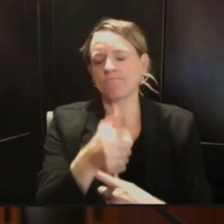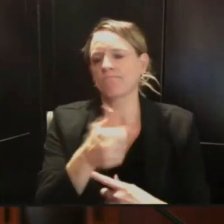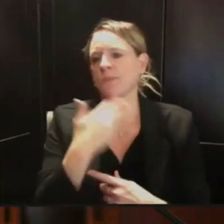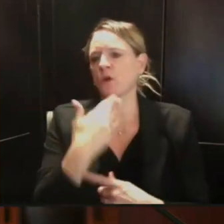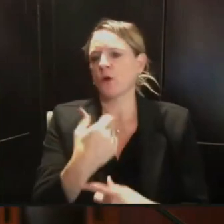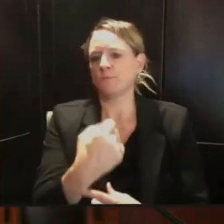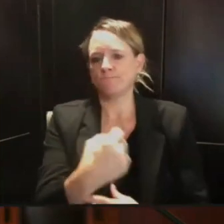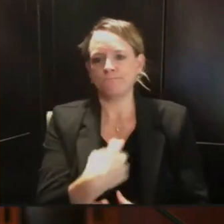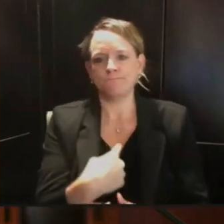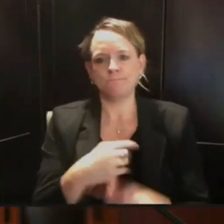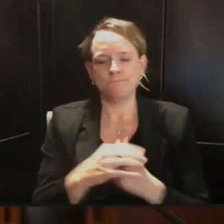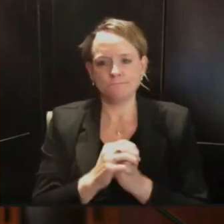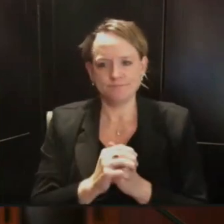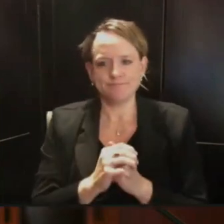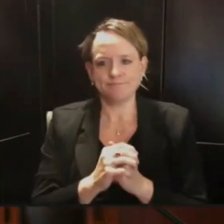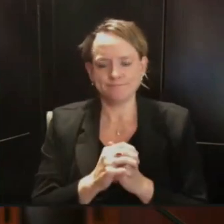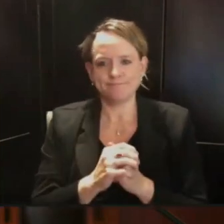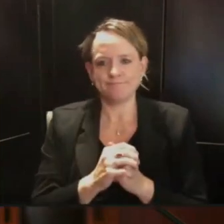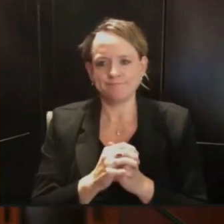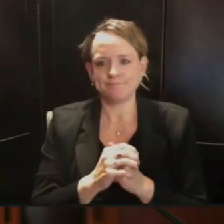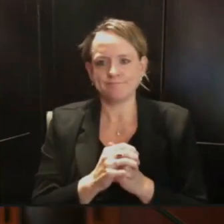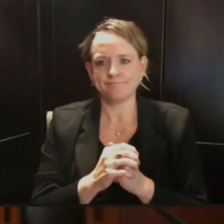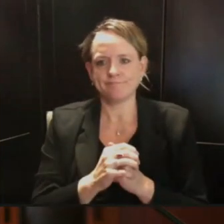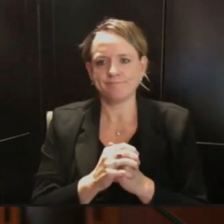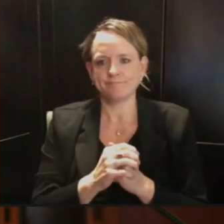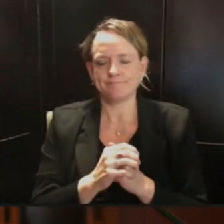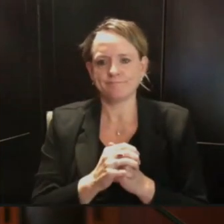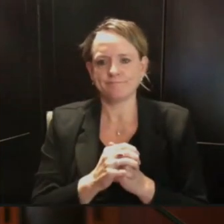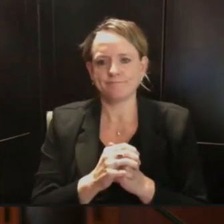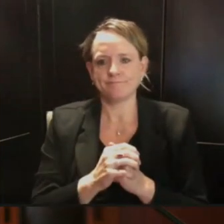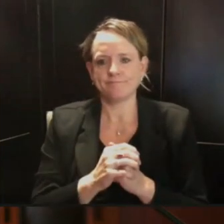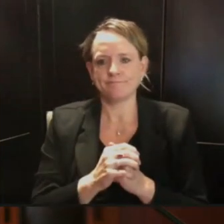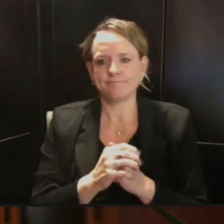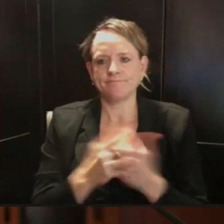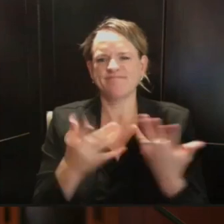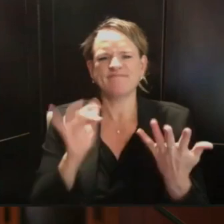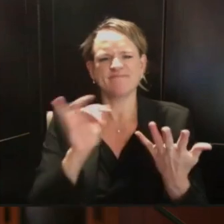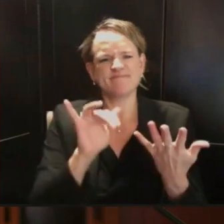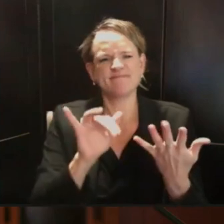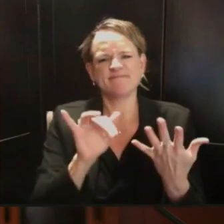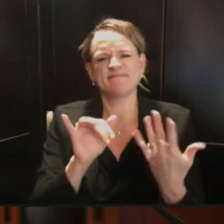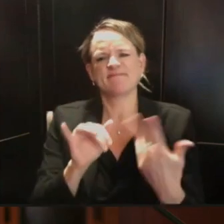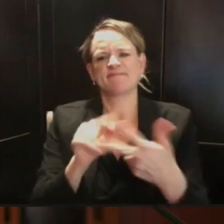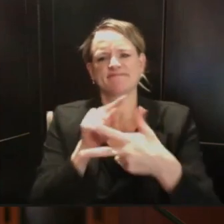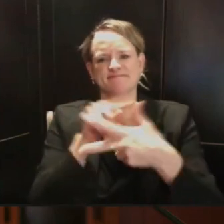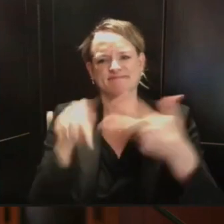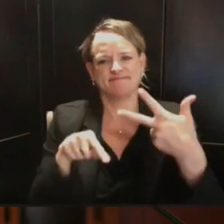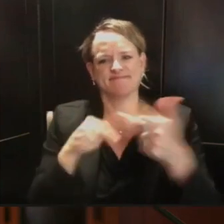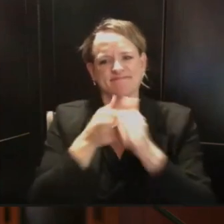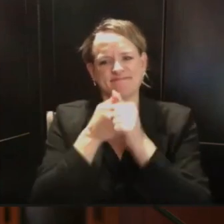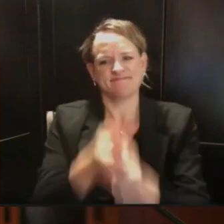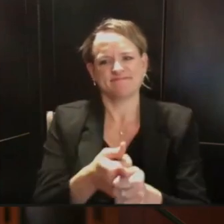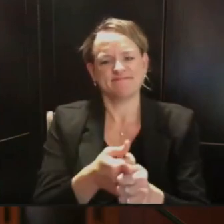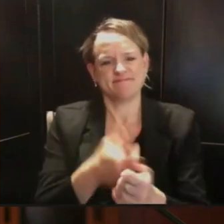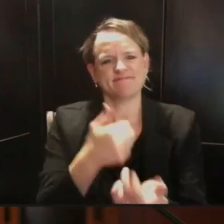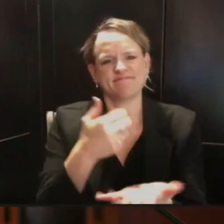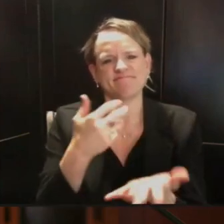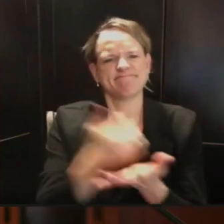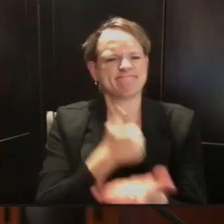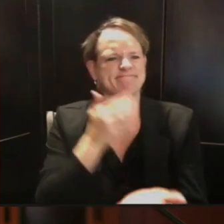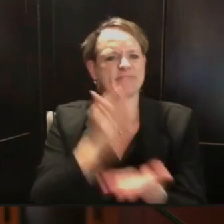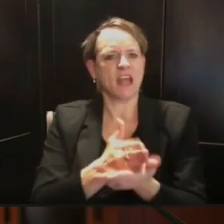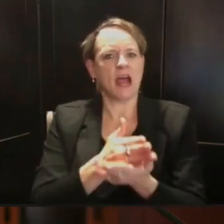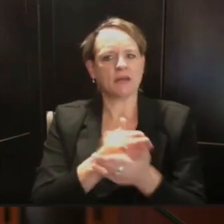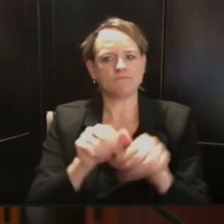to make choices that help reduce the spread of the disease. Because while we talk about the lagging indicator and the